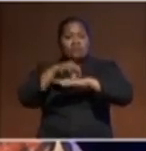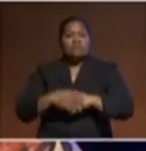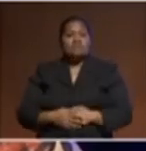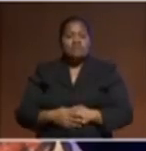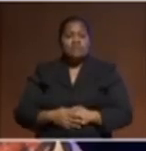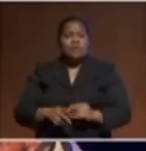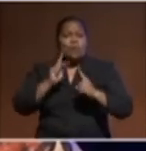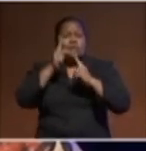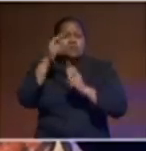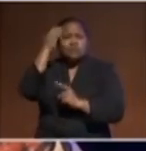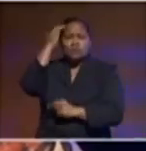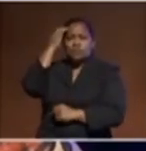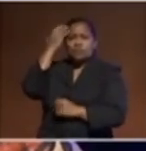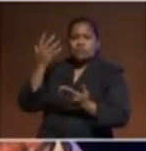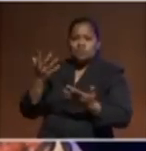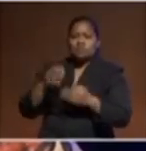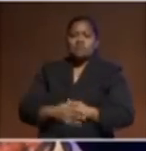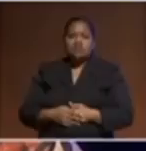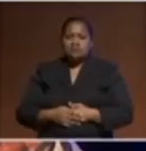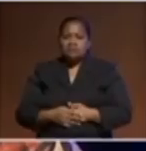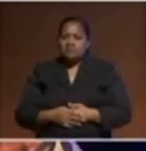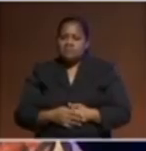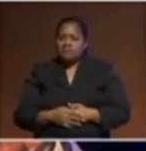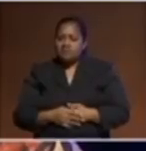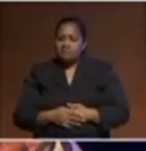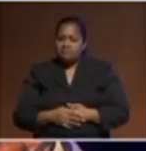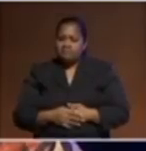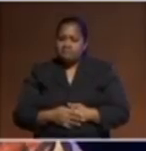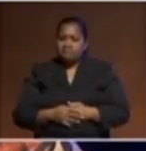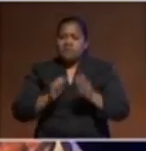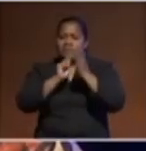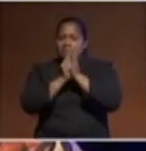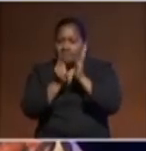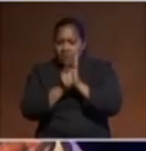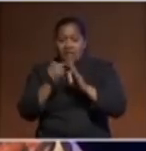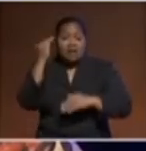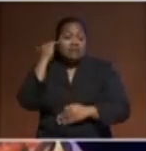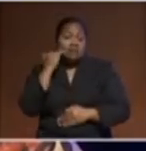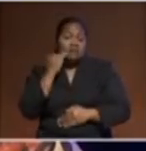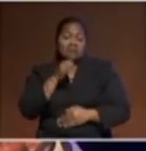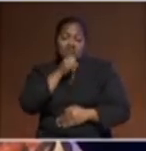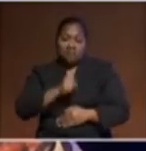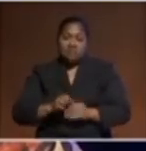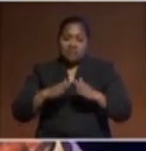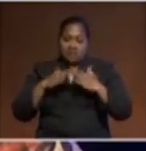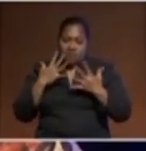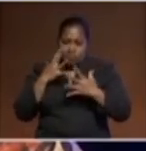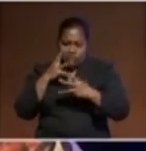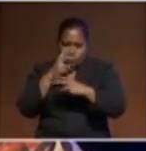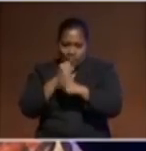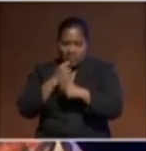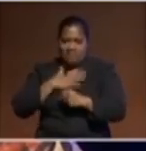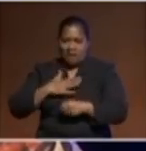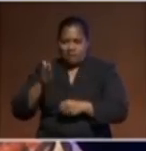thinkers, regional institutions, and leaders? Ladies and gentlemen, as I bring my short remarks to a close, I must